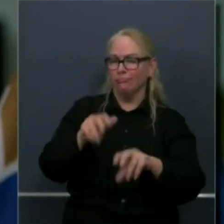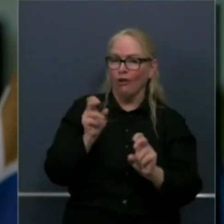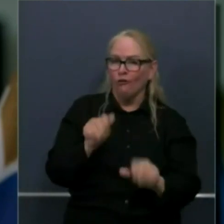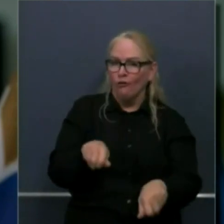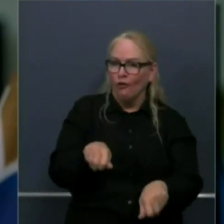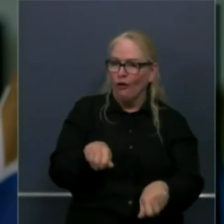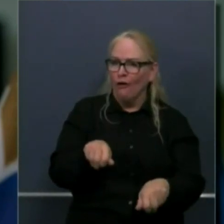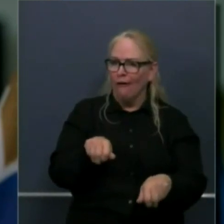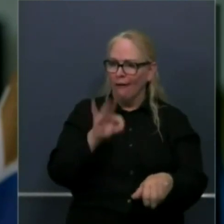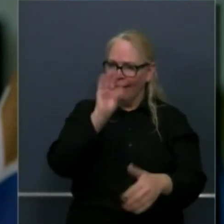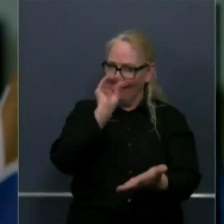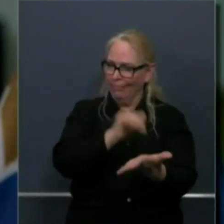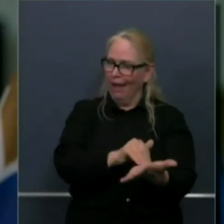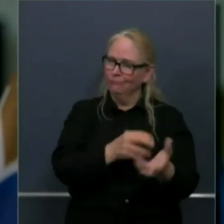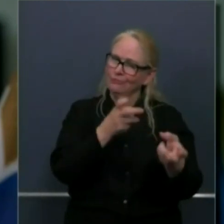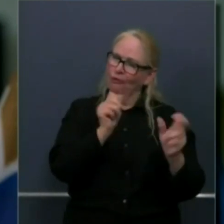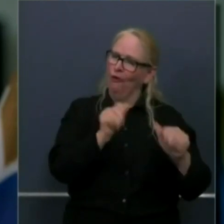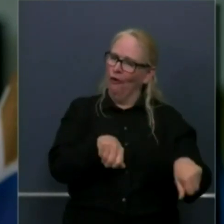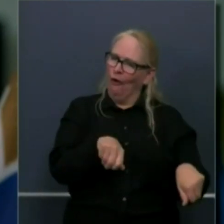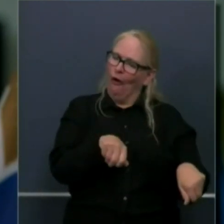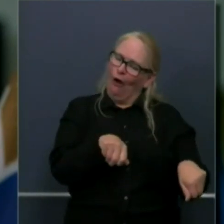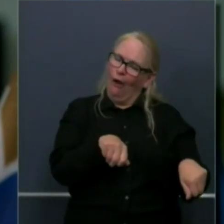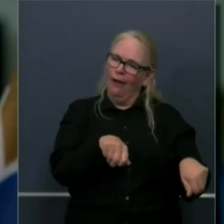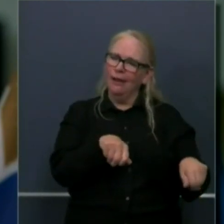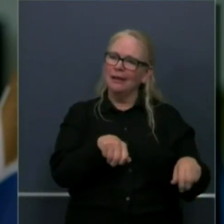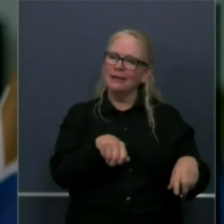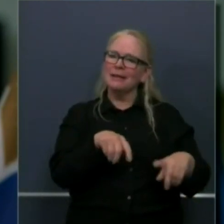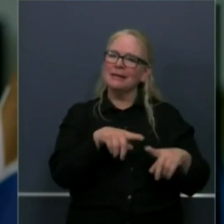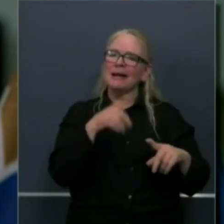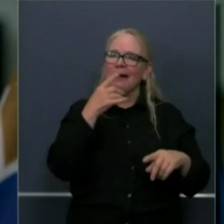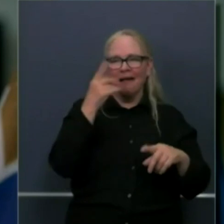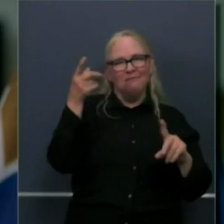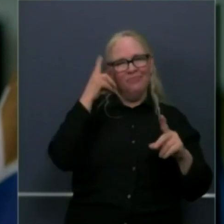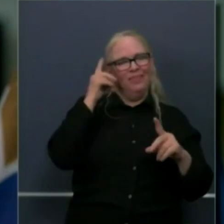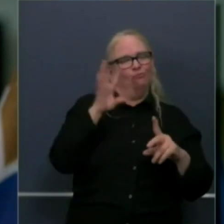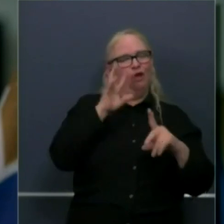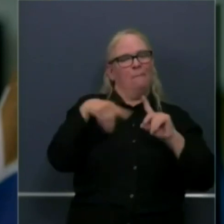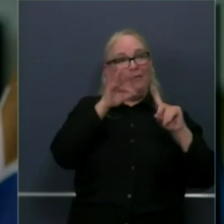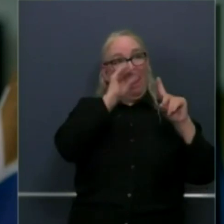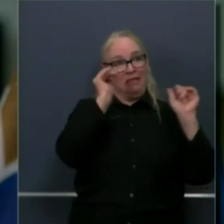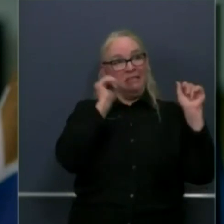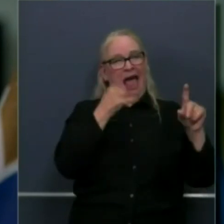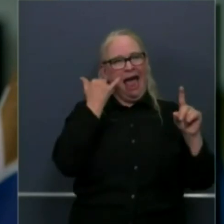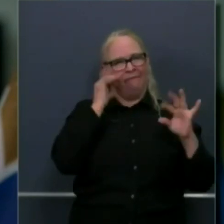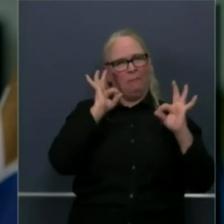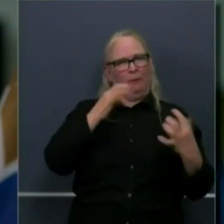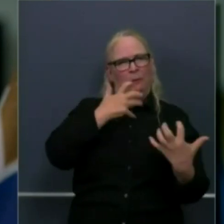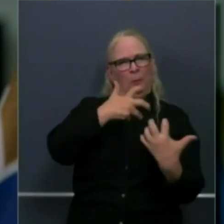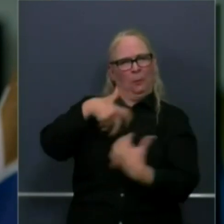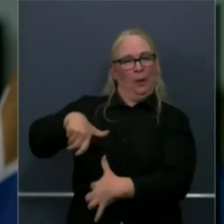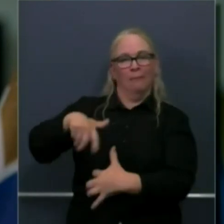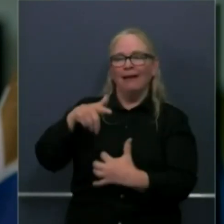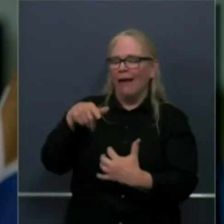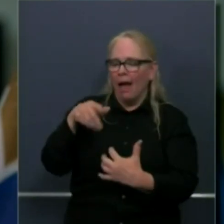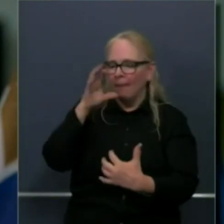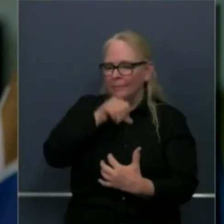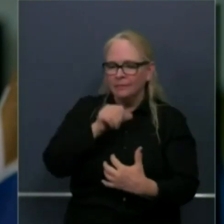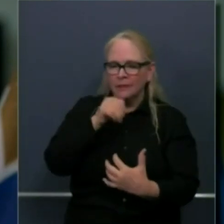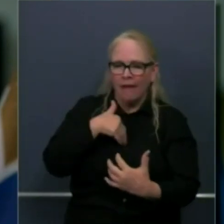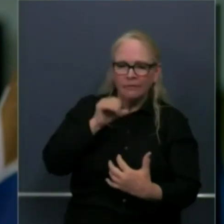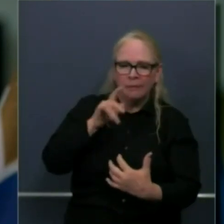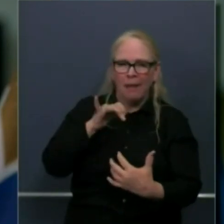level, and so that's the number that you may be referencing. So that's our next goal. We currently are